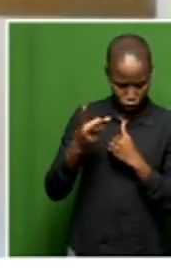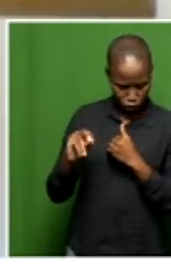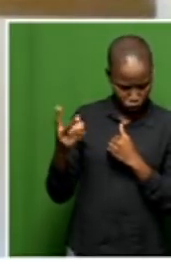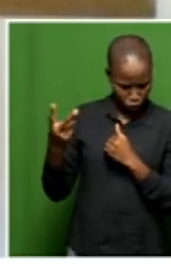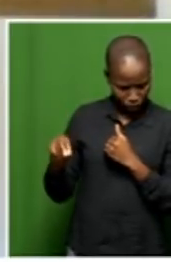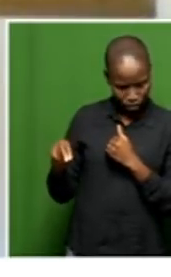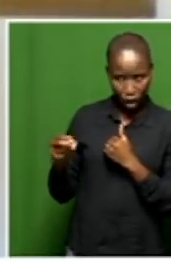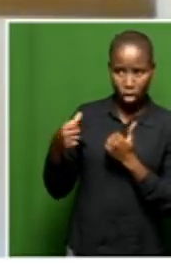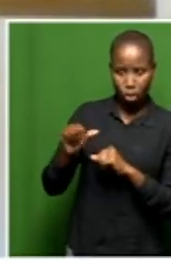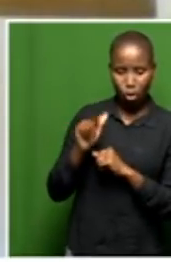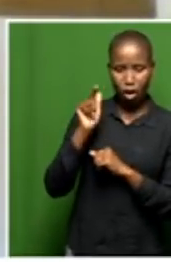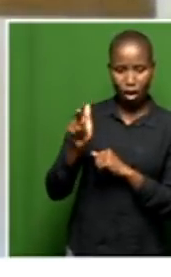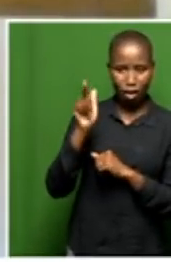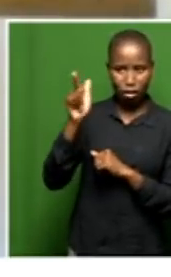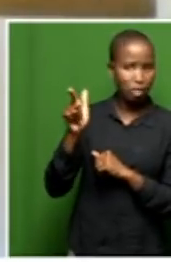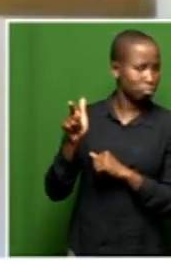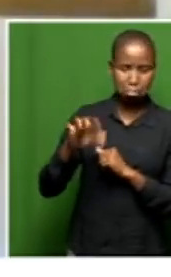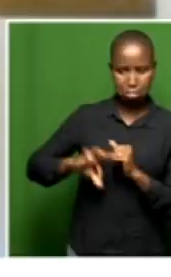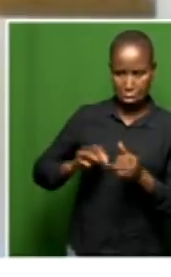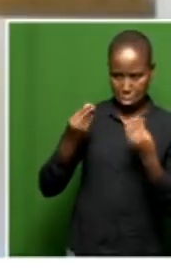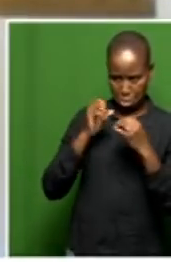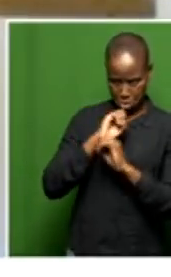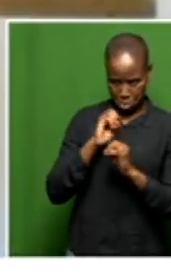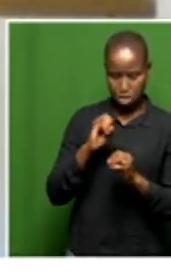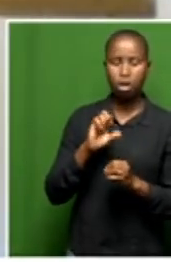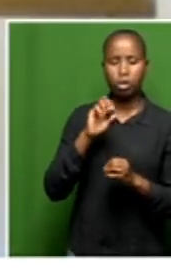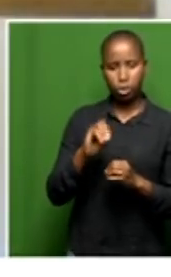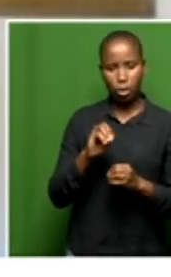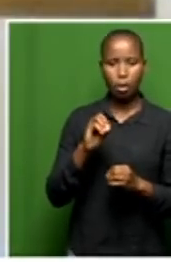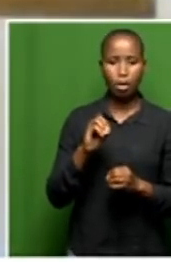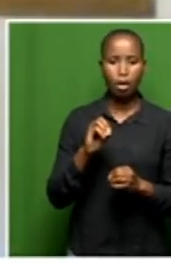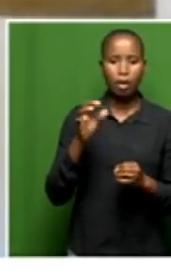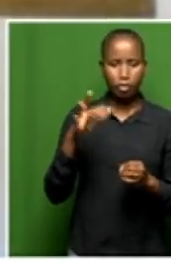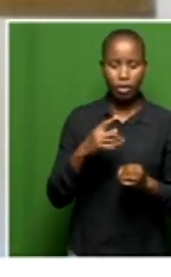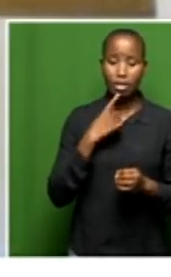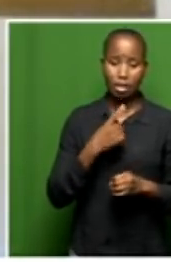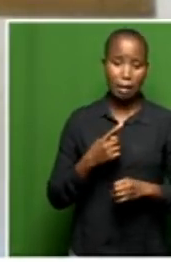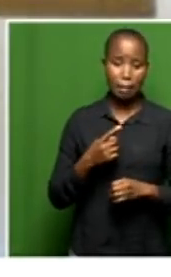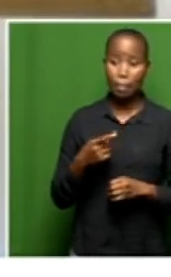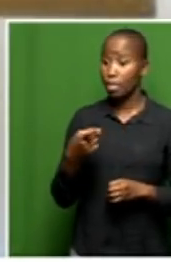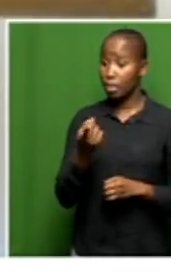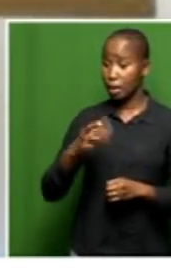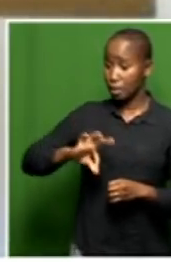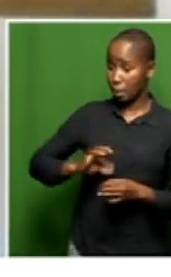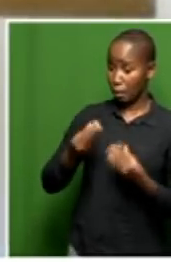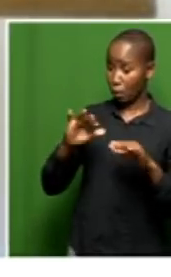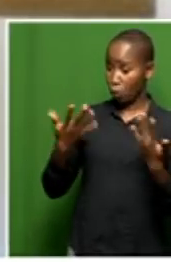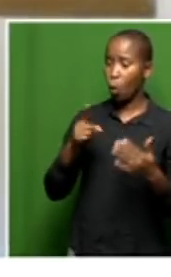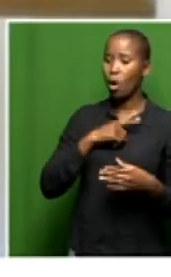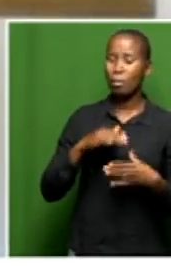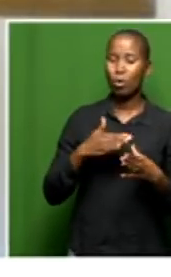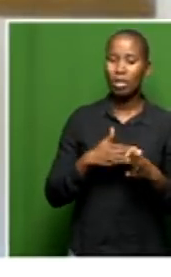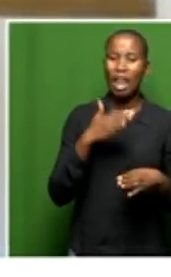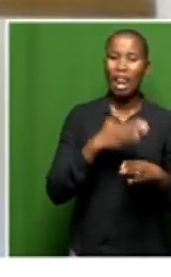and then all of a sudden they were not paid. So when we took over, the first thing we did is to say that they are not paid in terms of the Labor Law, the